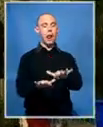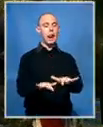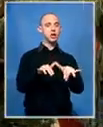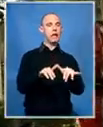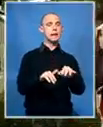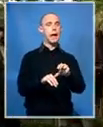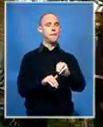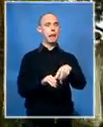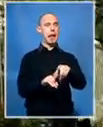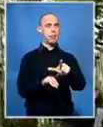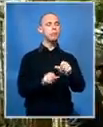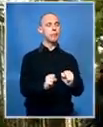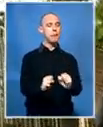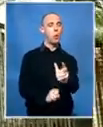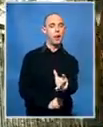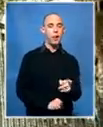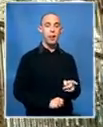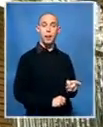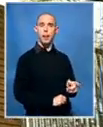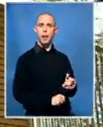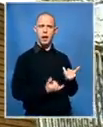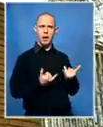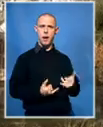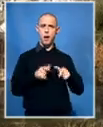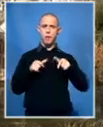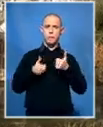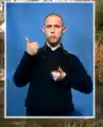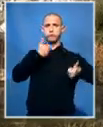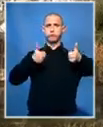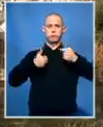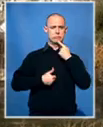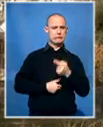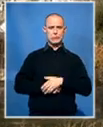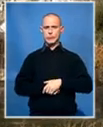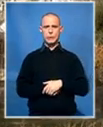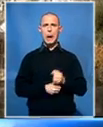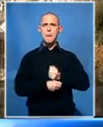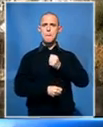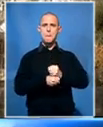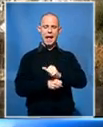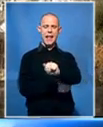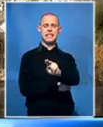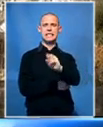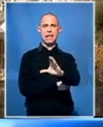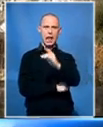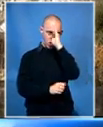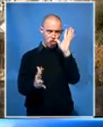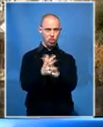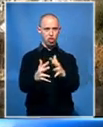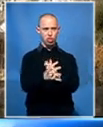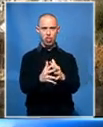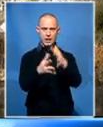Analysts say the ANC's catered deployment raises questions. The situation whereby the ruling party has